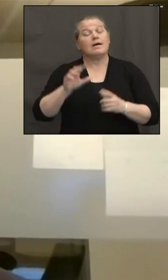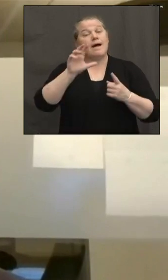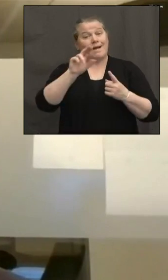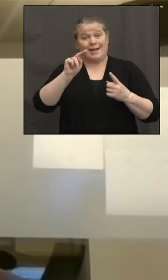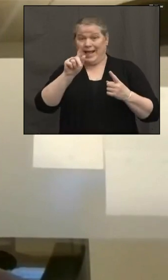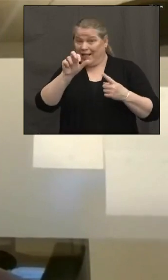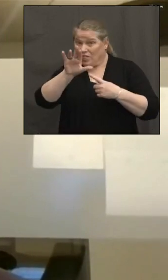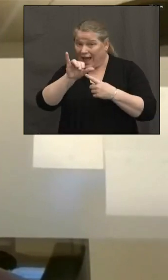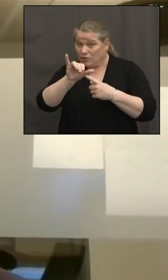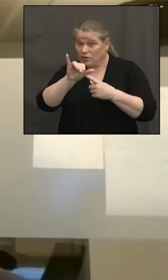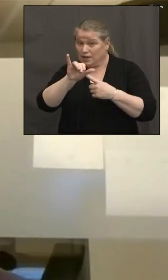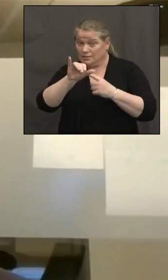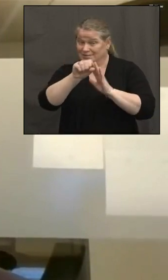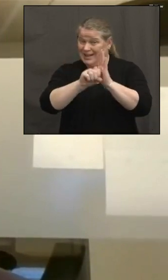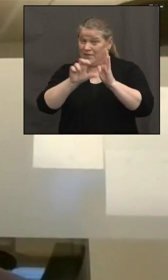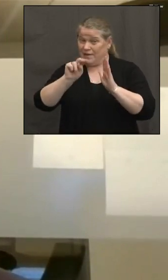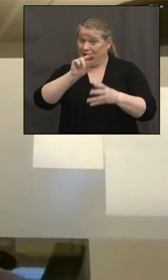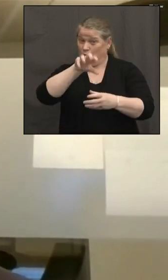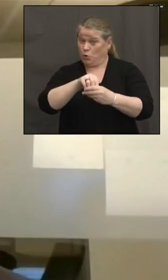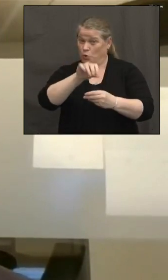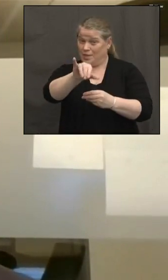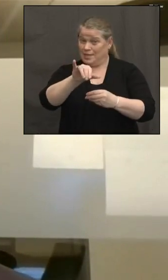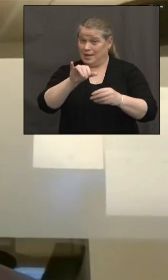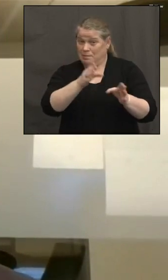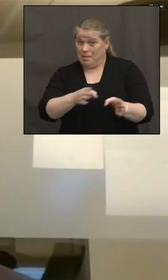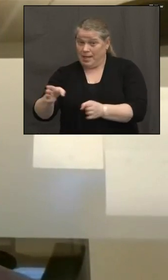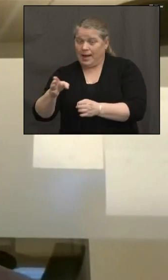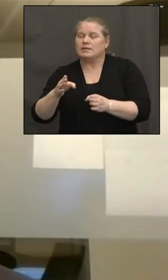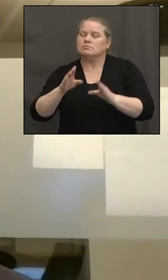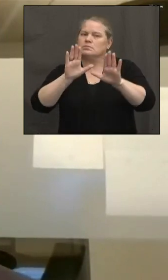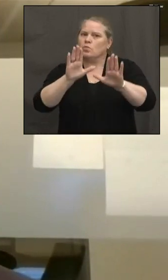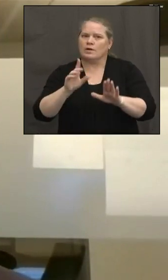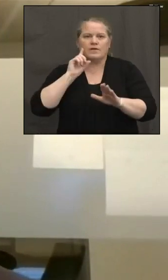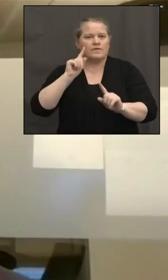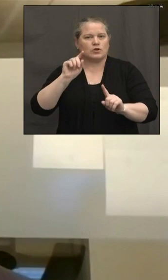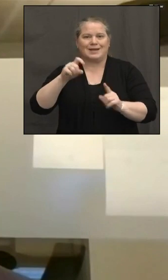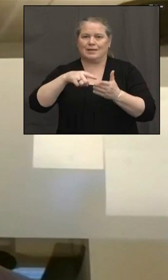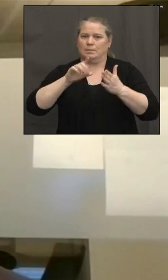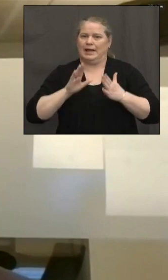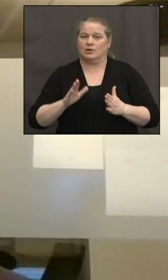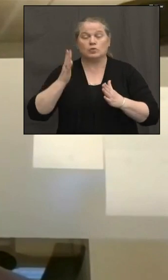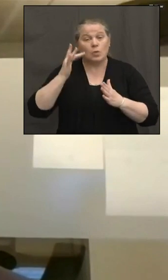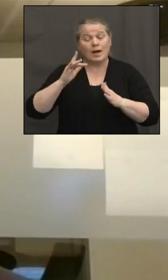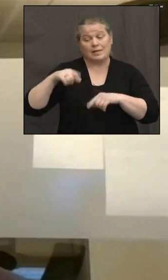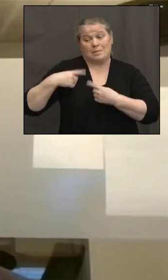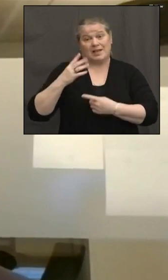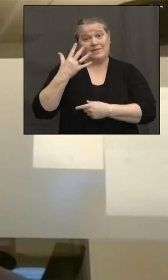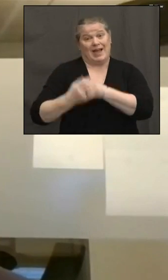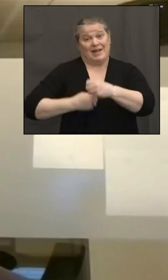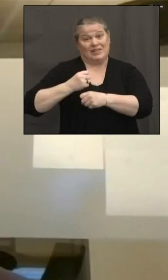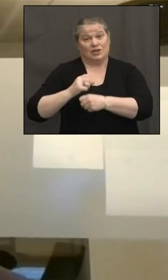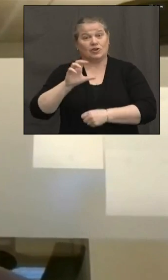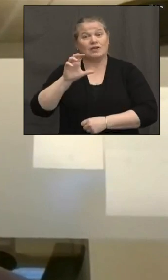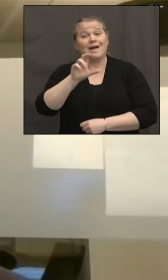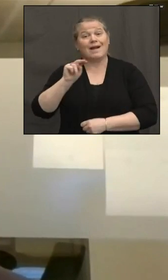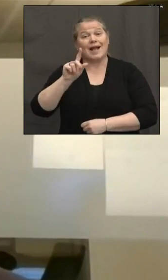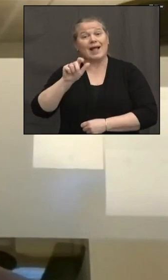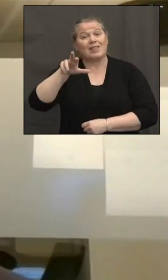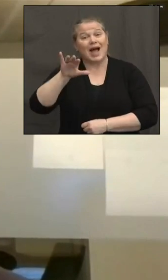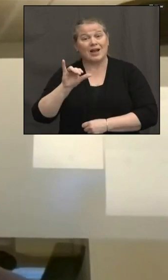taxpayers. Over the last five years alone, the Connecticut Lottery has returned more than $1.7 billion